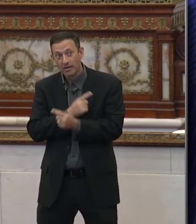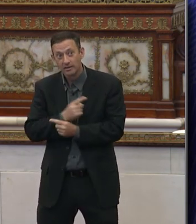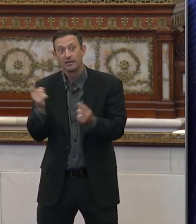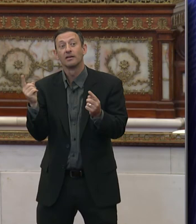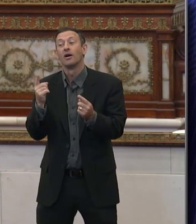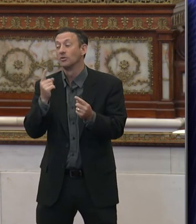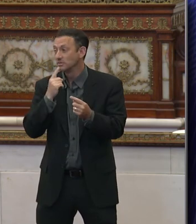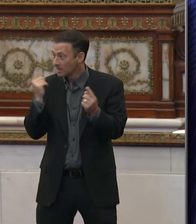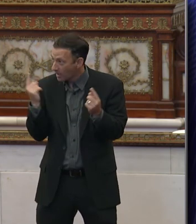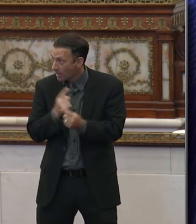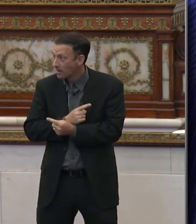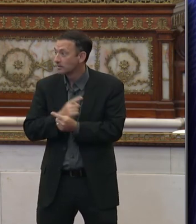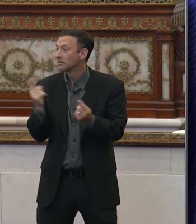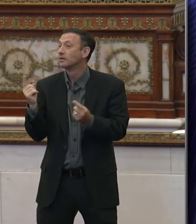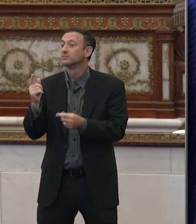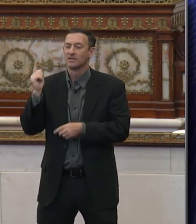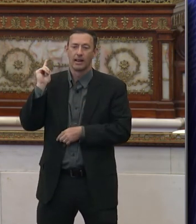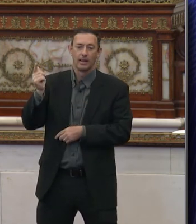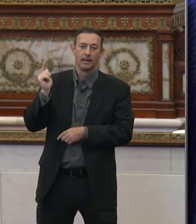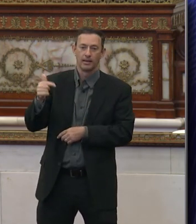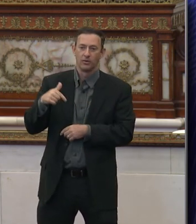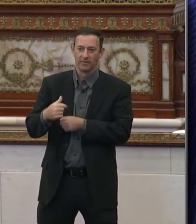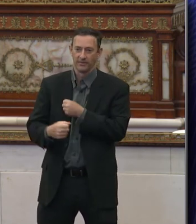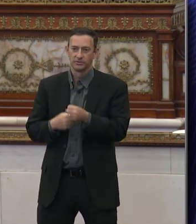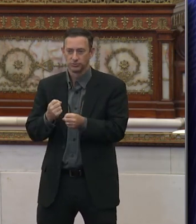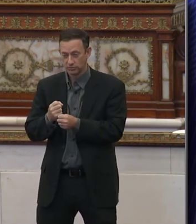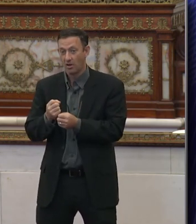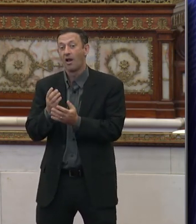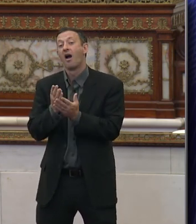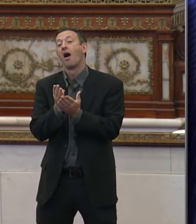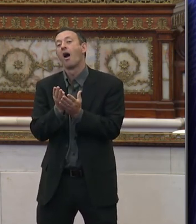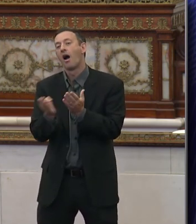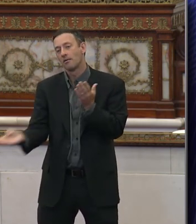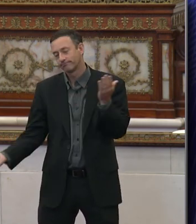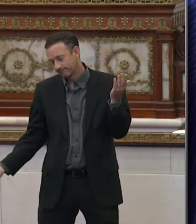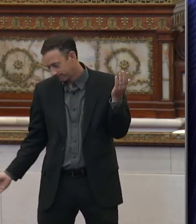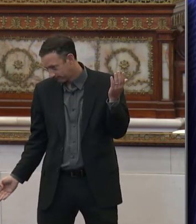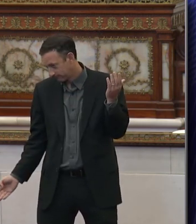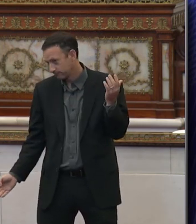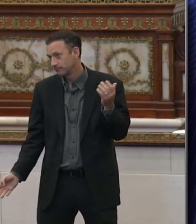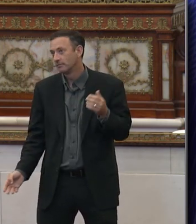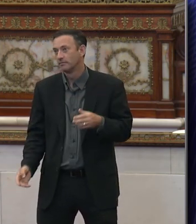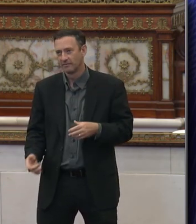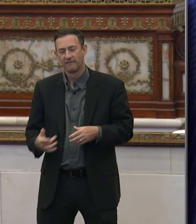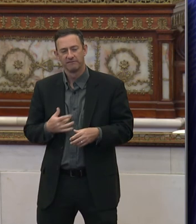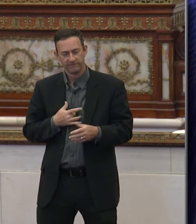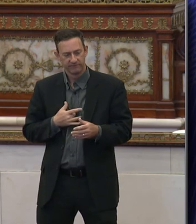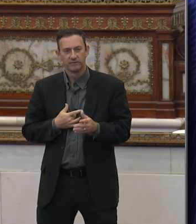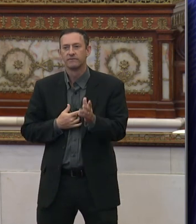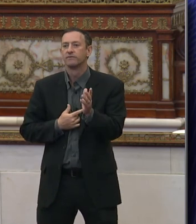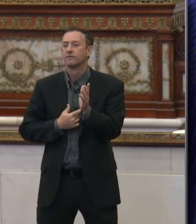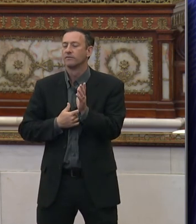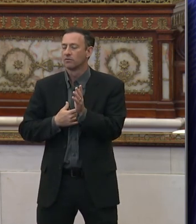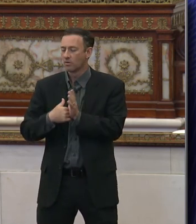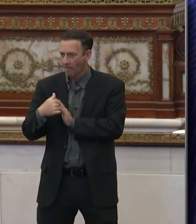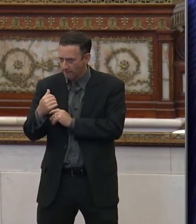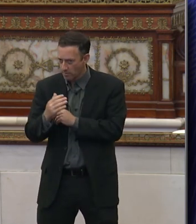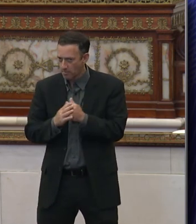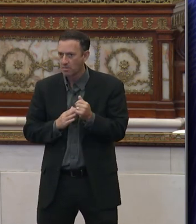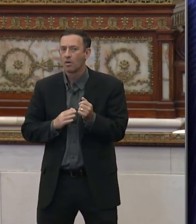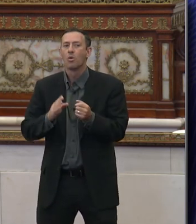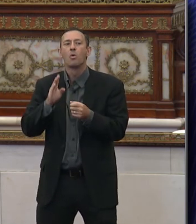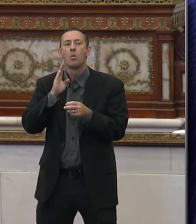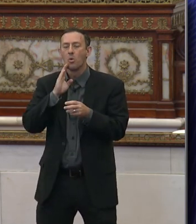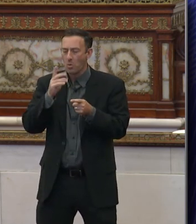you know, later in the year. And so, again, I feel very comfortable that that's going to